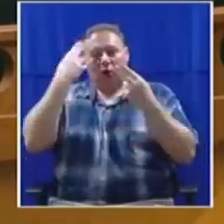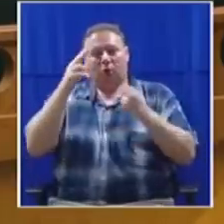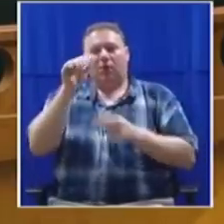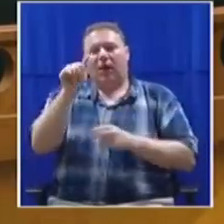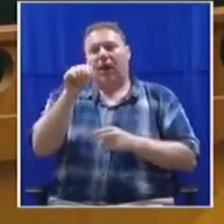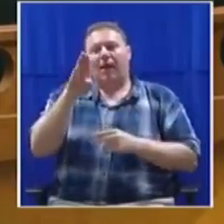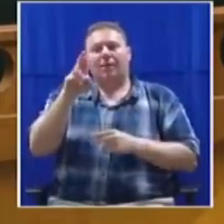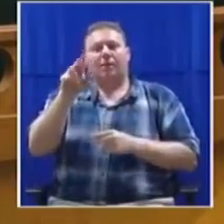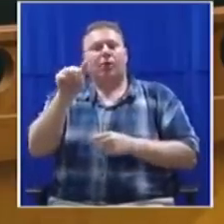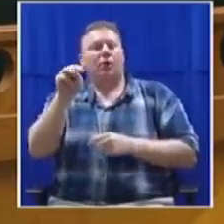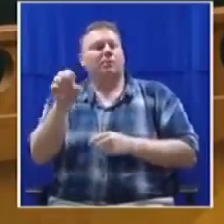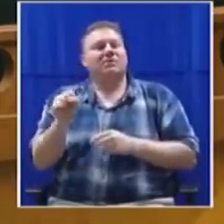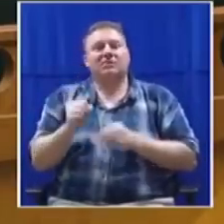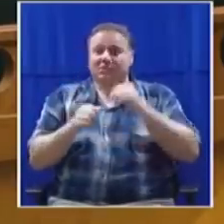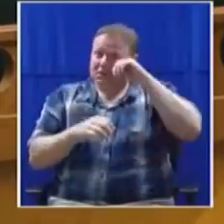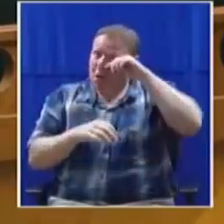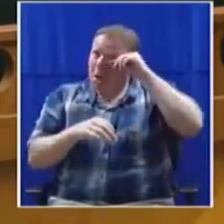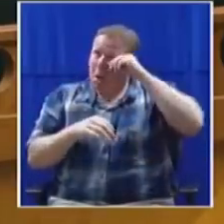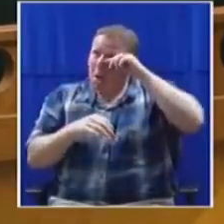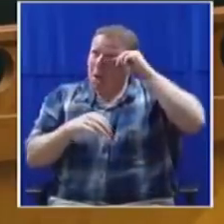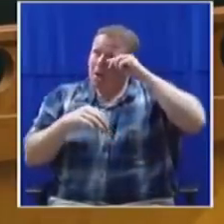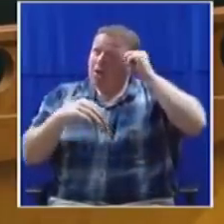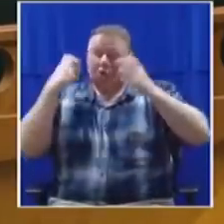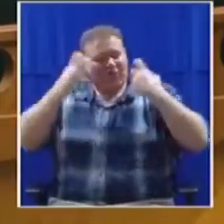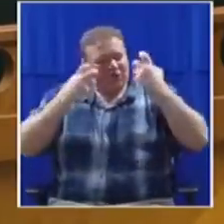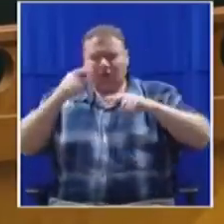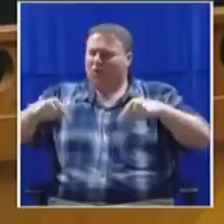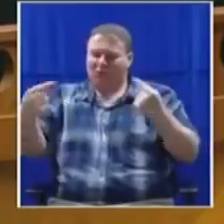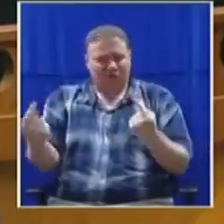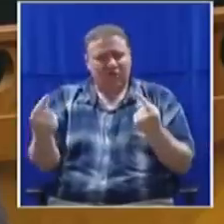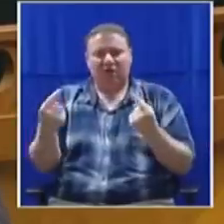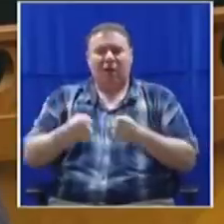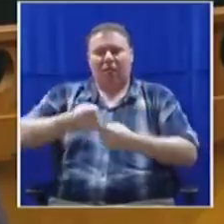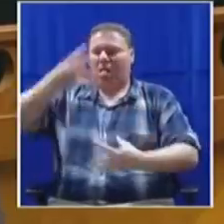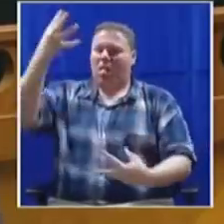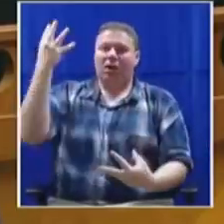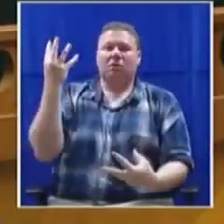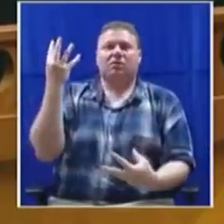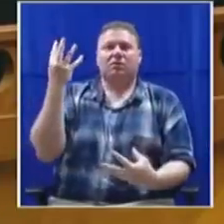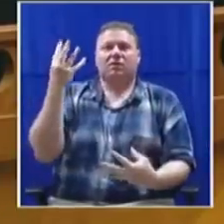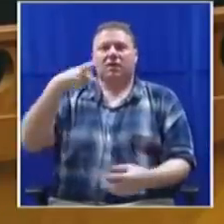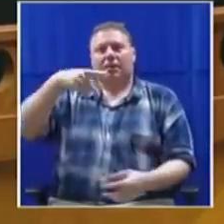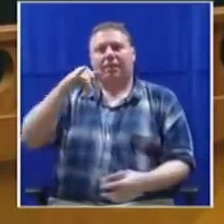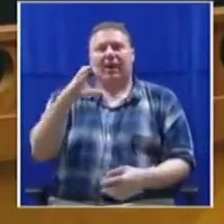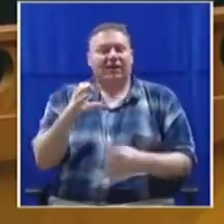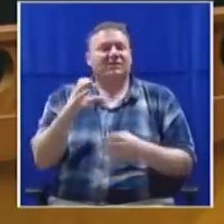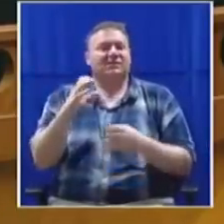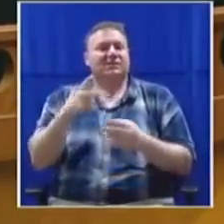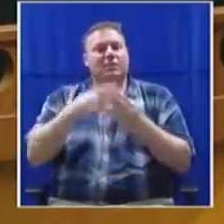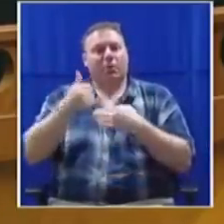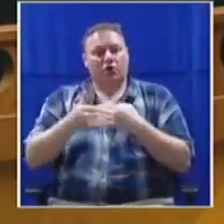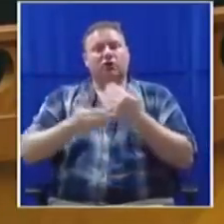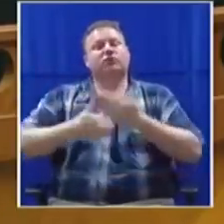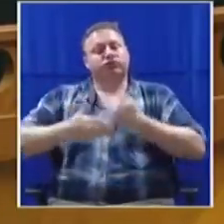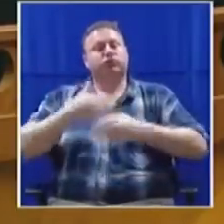completely confusing and contradictory. You listed a whole long list of PIC projects that have gone rather